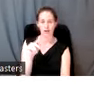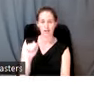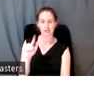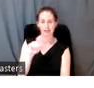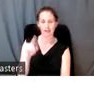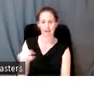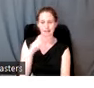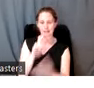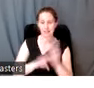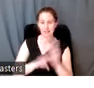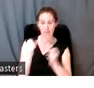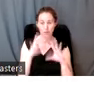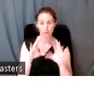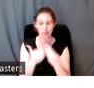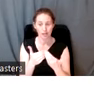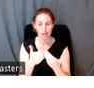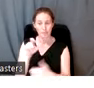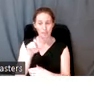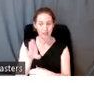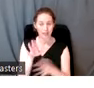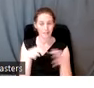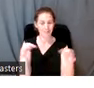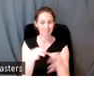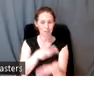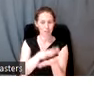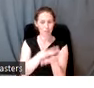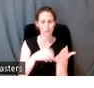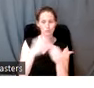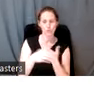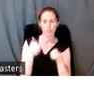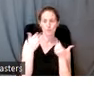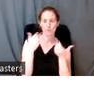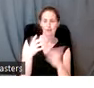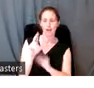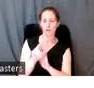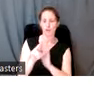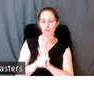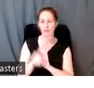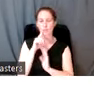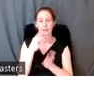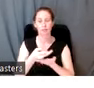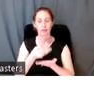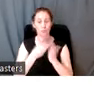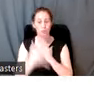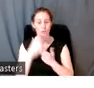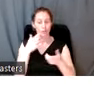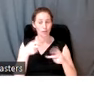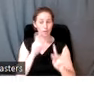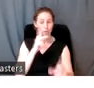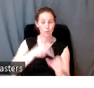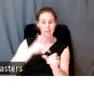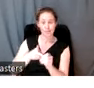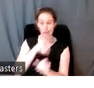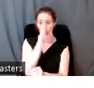multiple classroom, lab, and field school programs that provide undergraduate and graduate students with the opportunity to participate